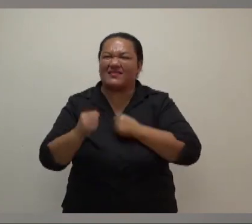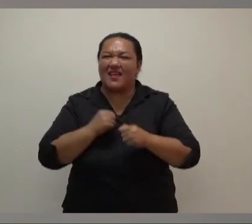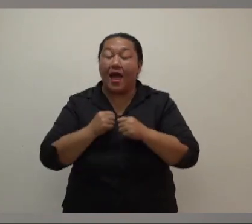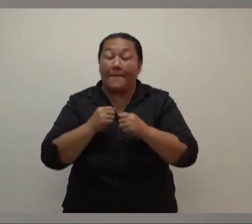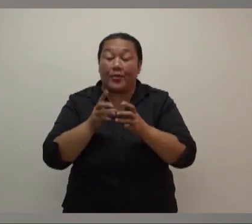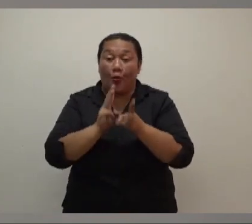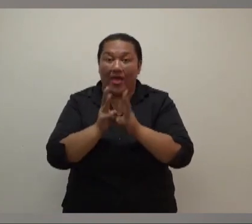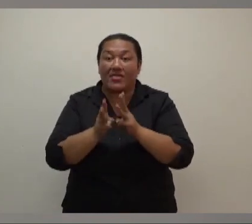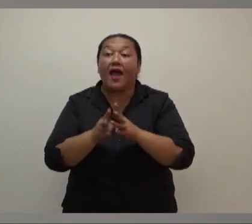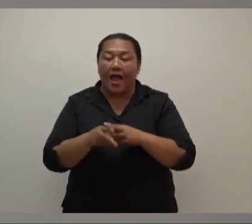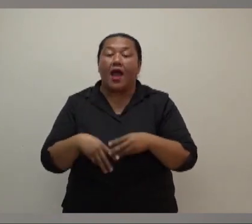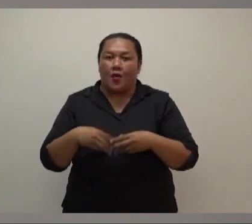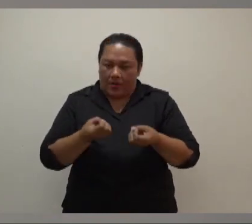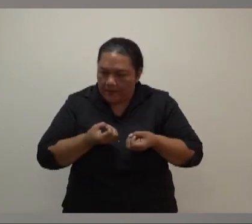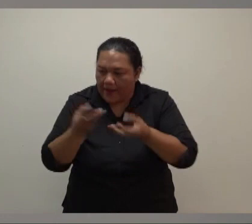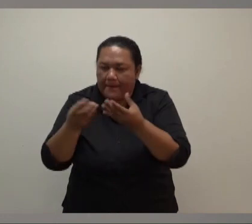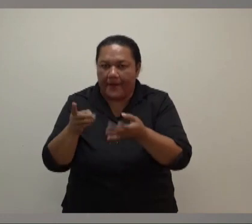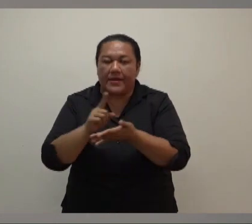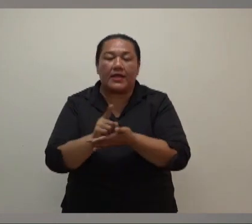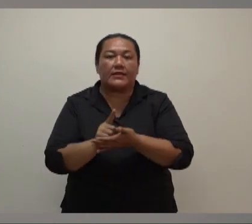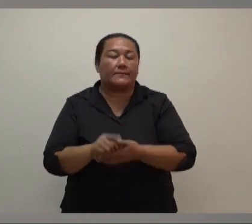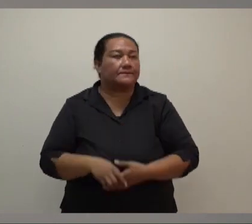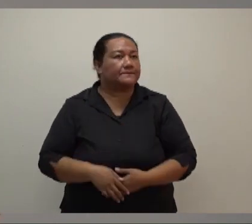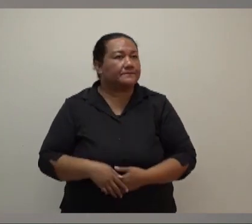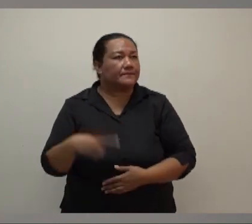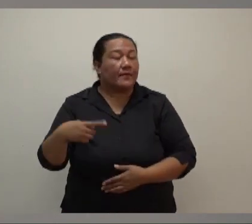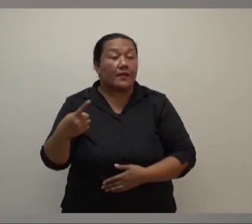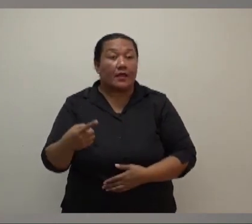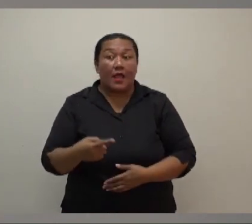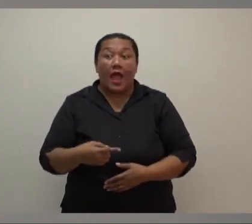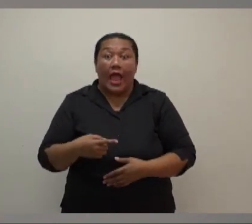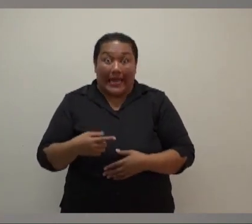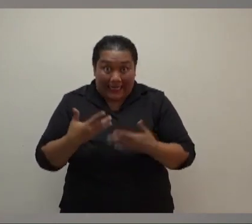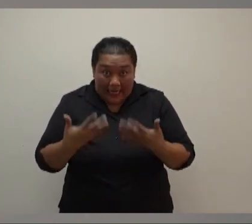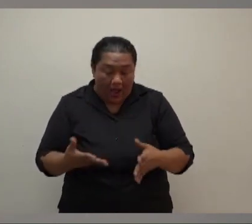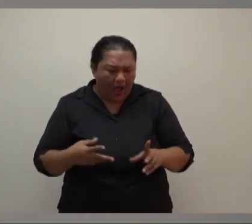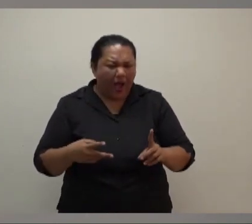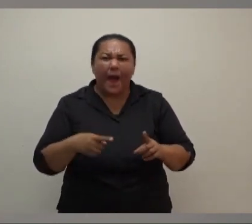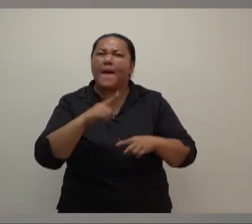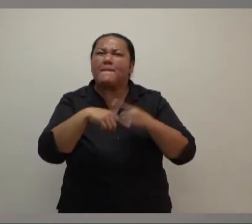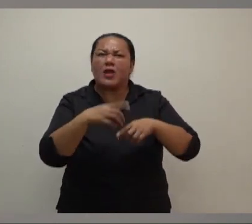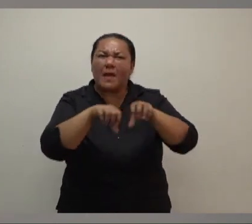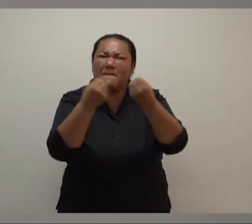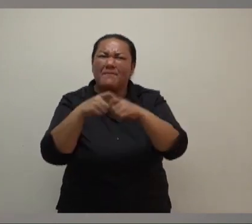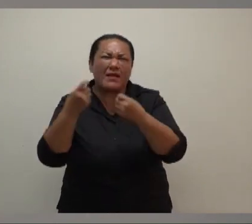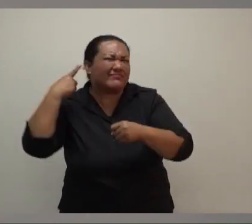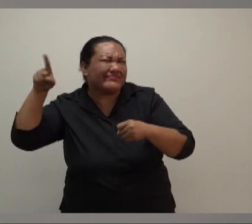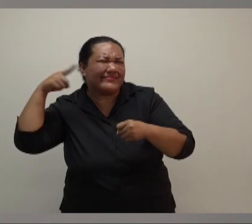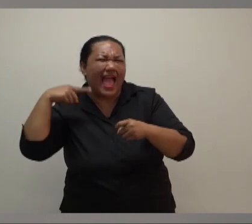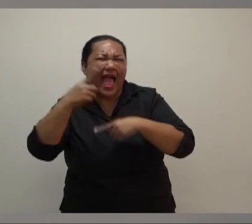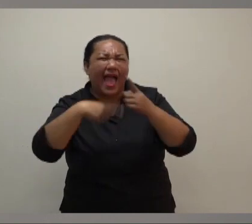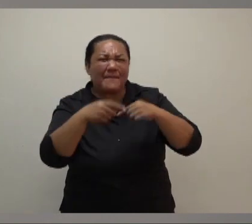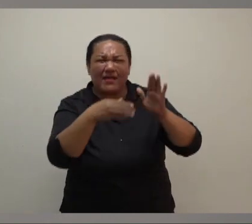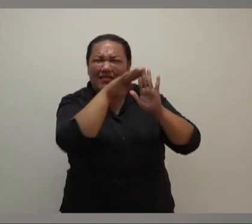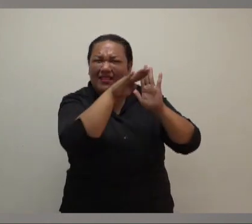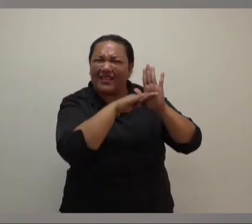As announced last week, ladies and gentlemen, we stepped up fines for violations of our COVID-safe measures and included a new restriction on social gatherings.